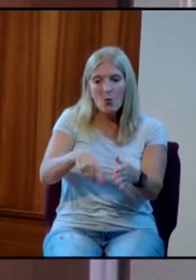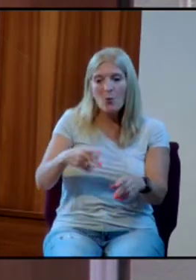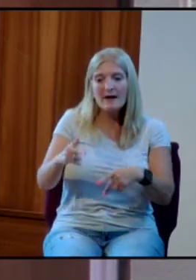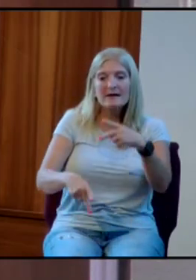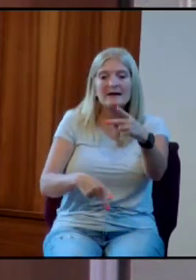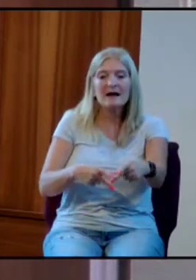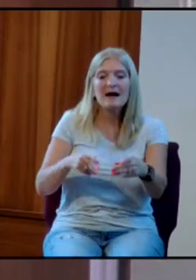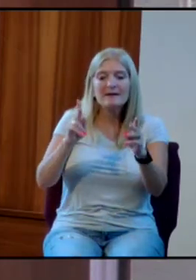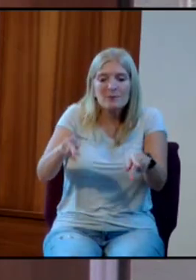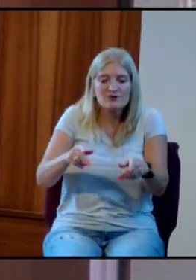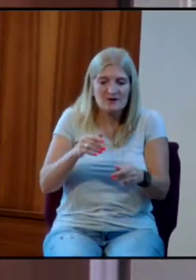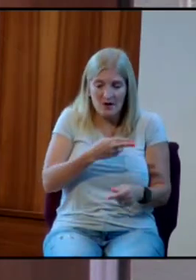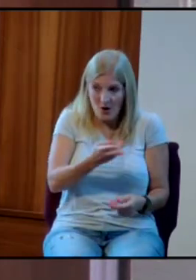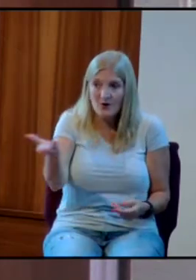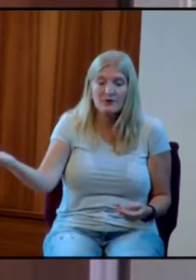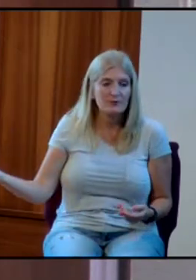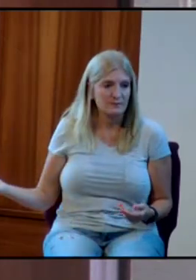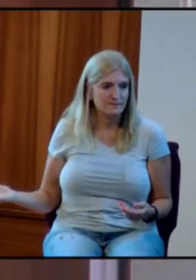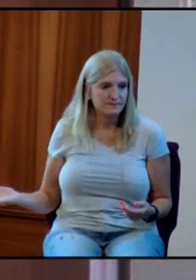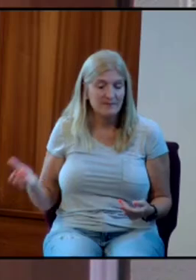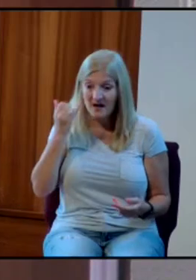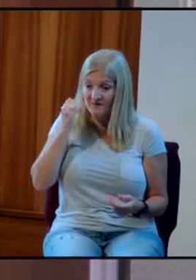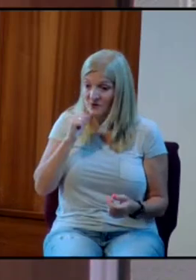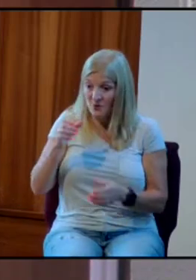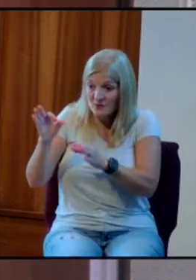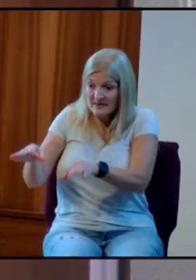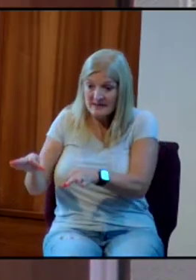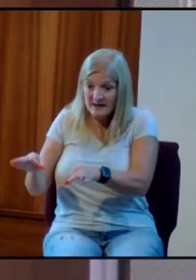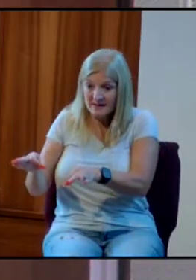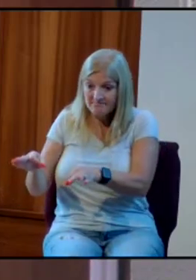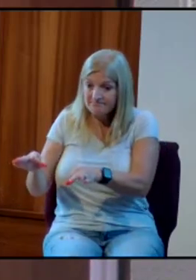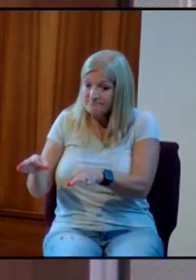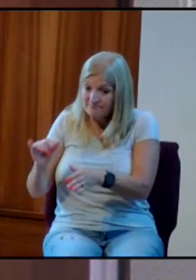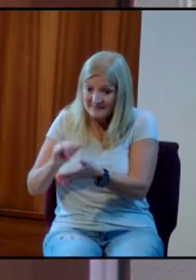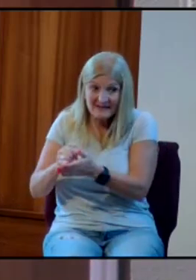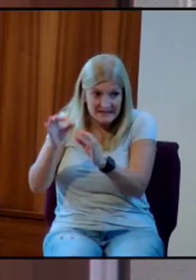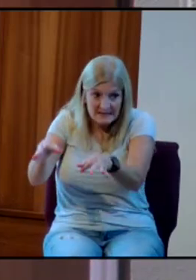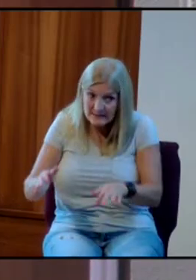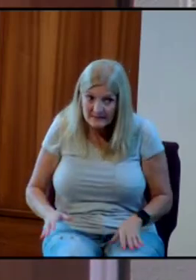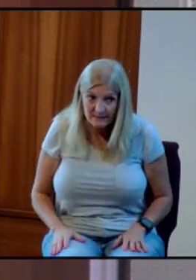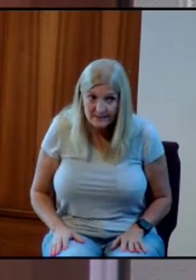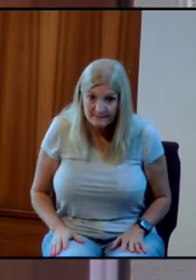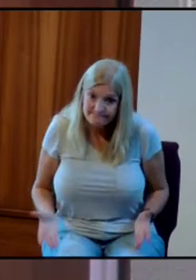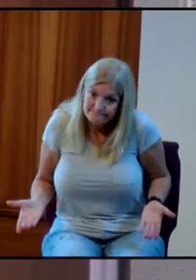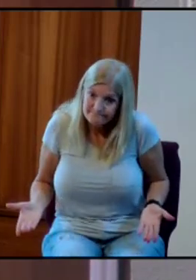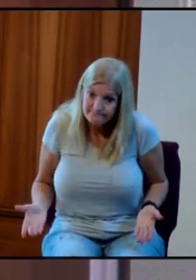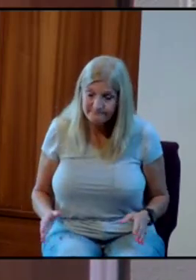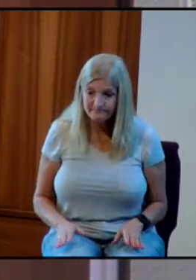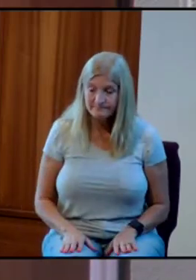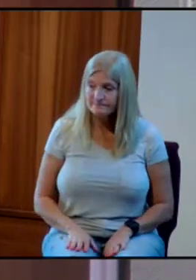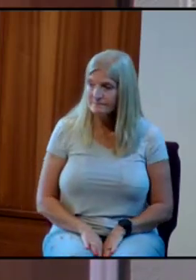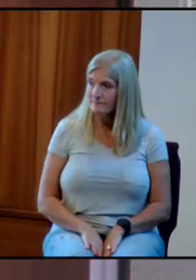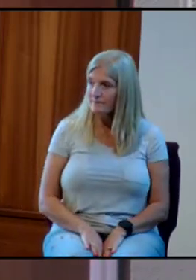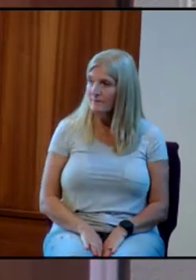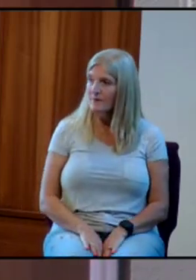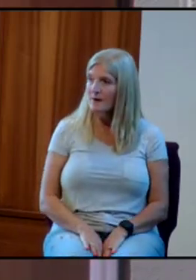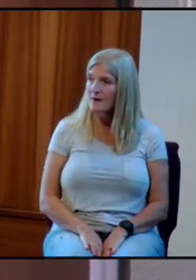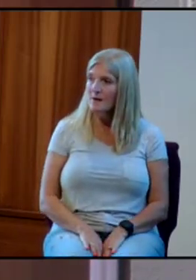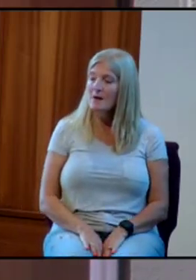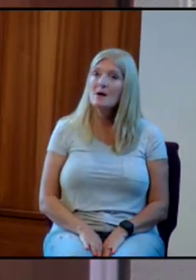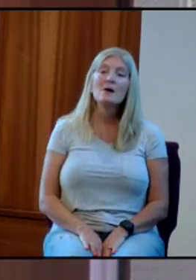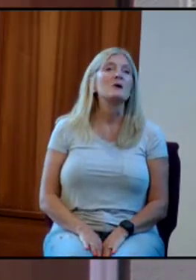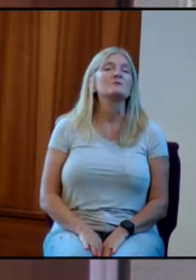And not to decide is to decide. Do you see? So the